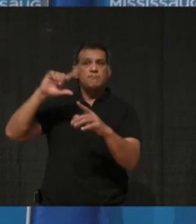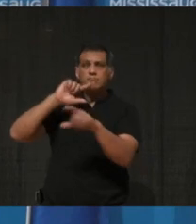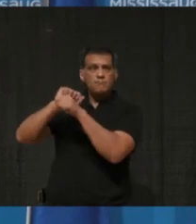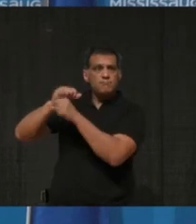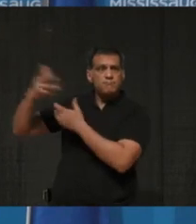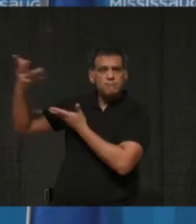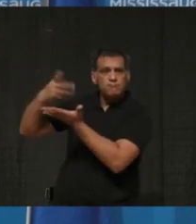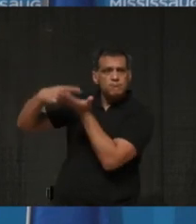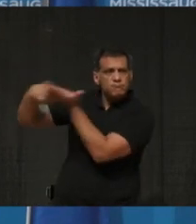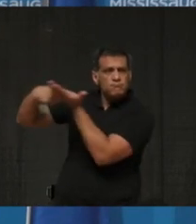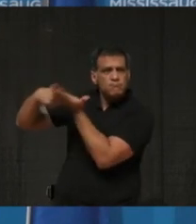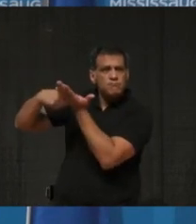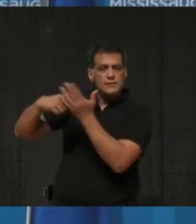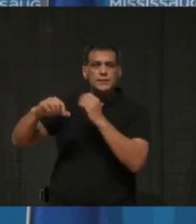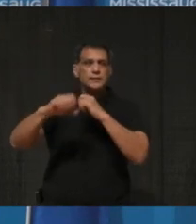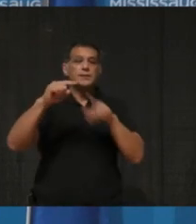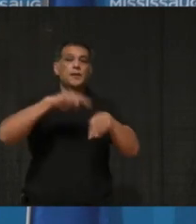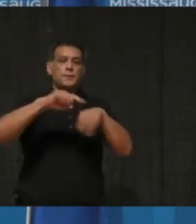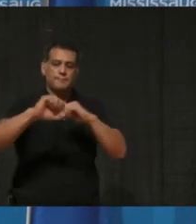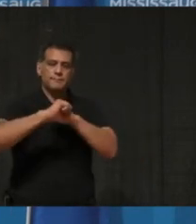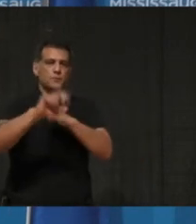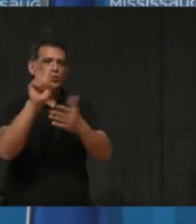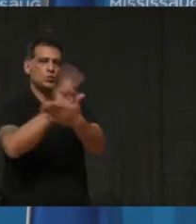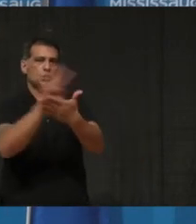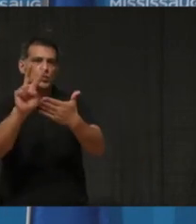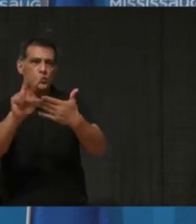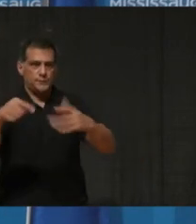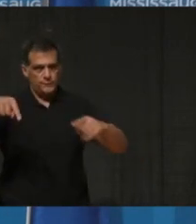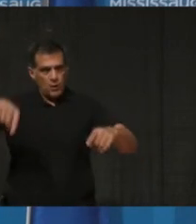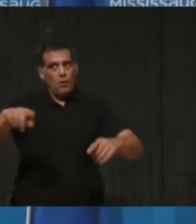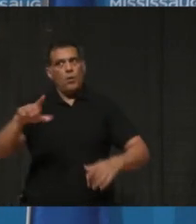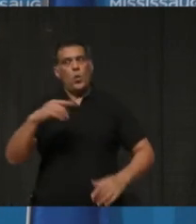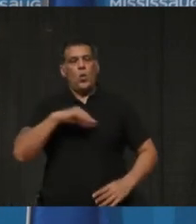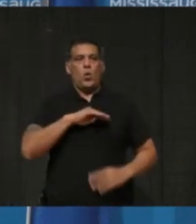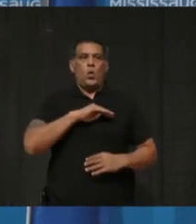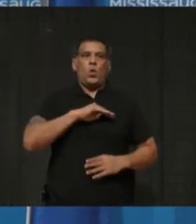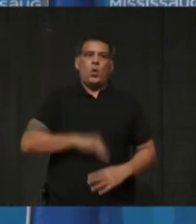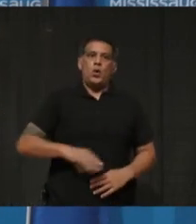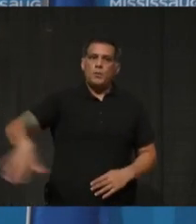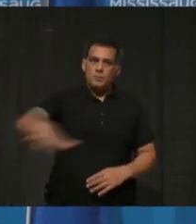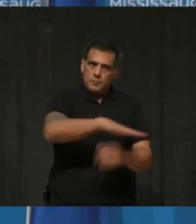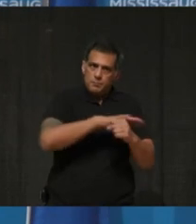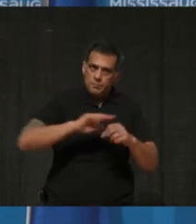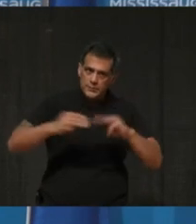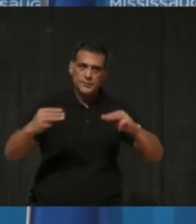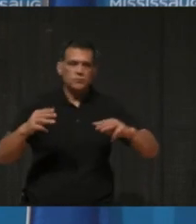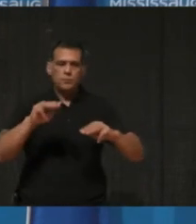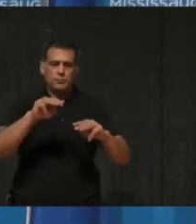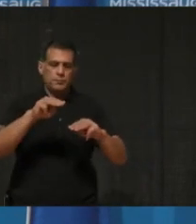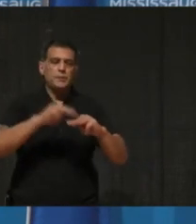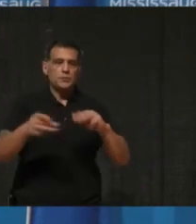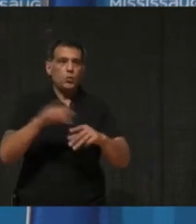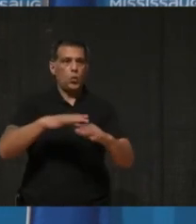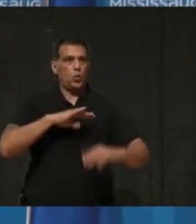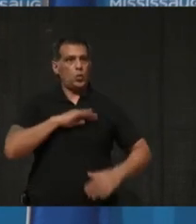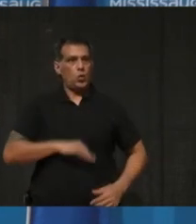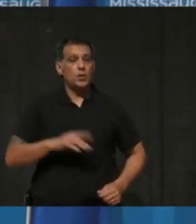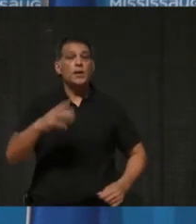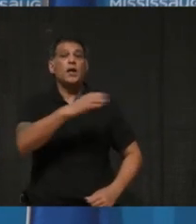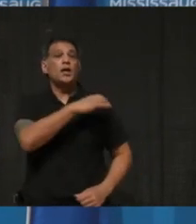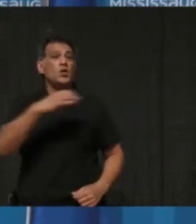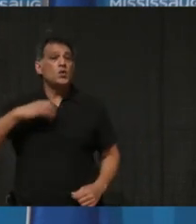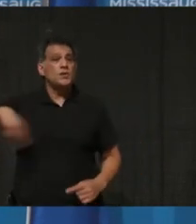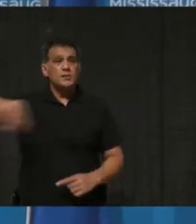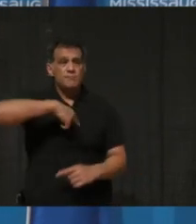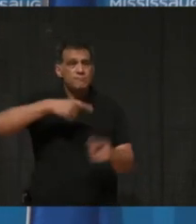order in the Region of Peel. I'm also grateful for Mayor Crombie's understanding and Council's understanding and consideration in what was an